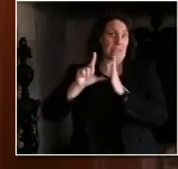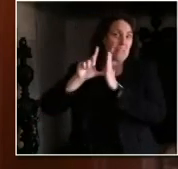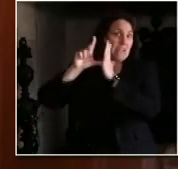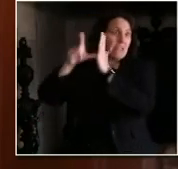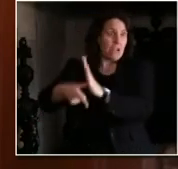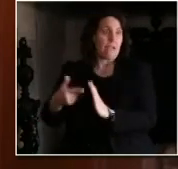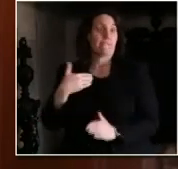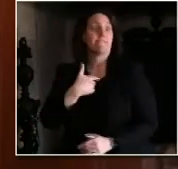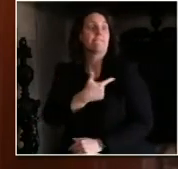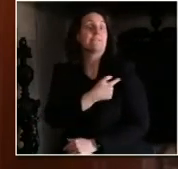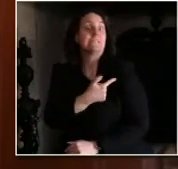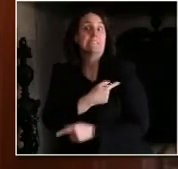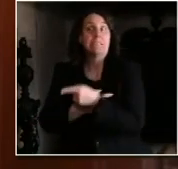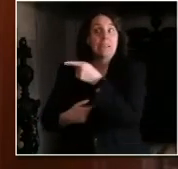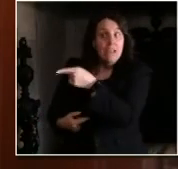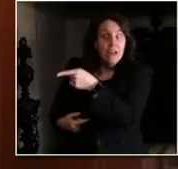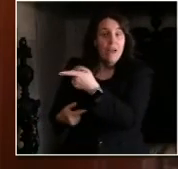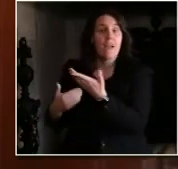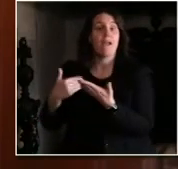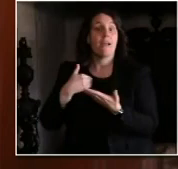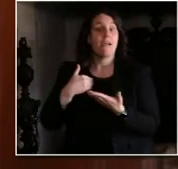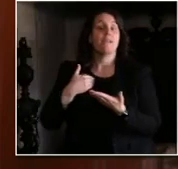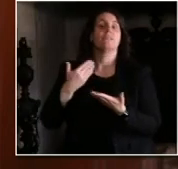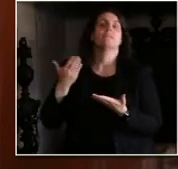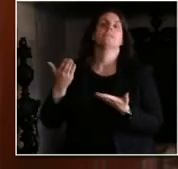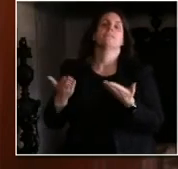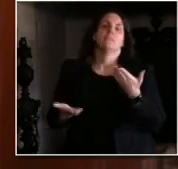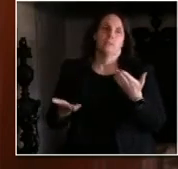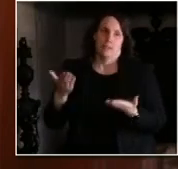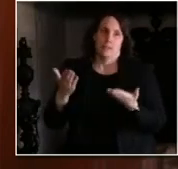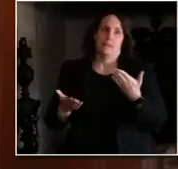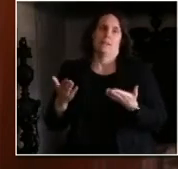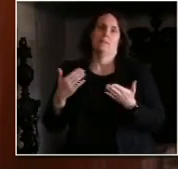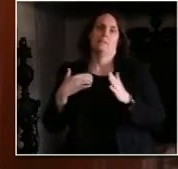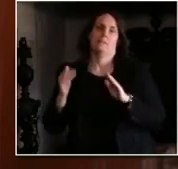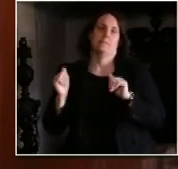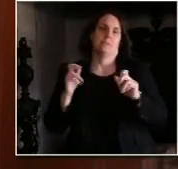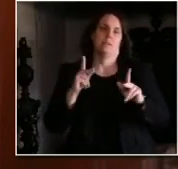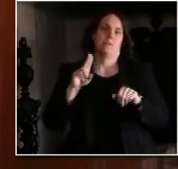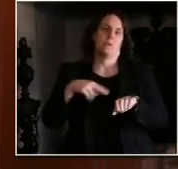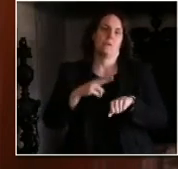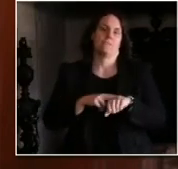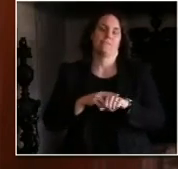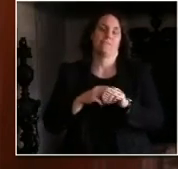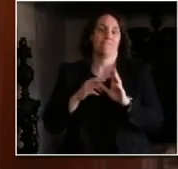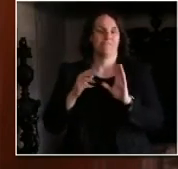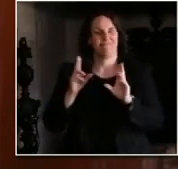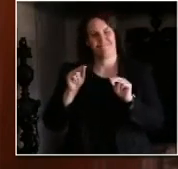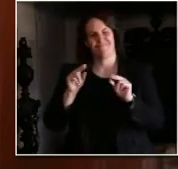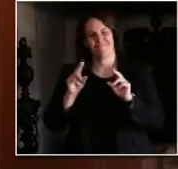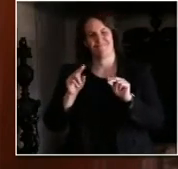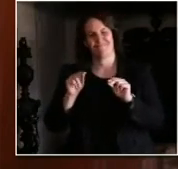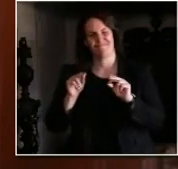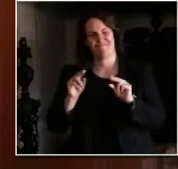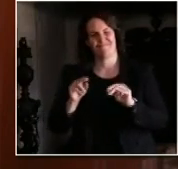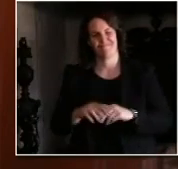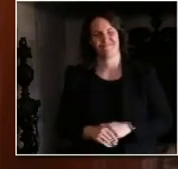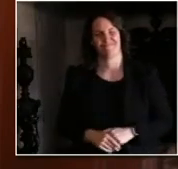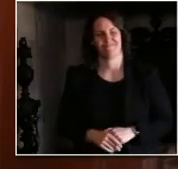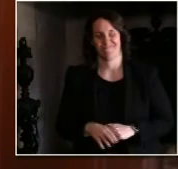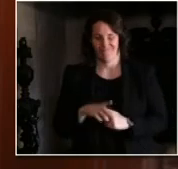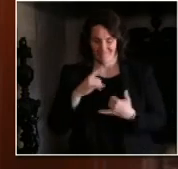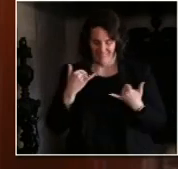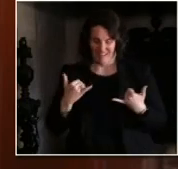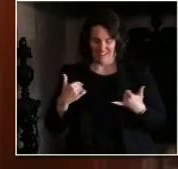the same as our old normal. This will be a slow and gradual process. Let me be clear, this will not be like